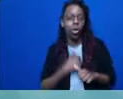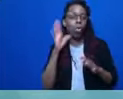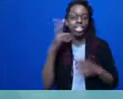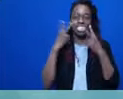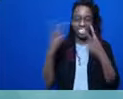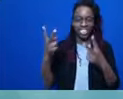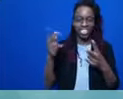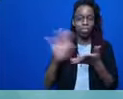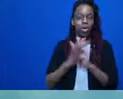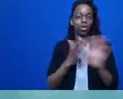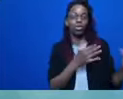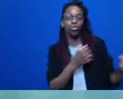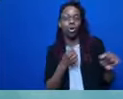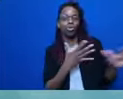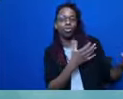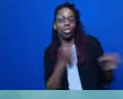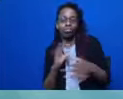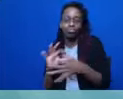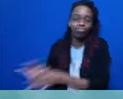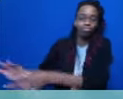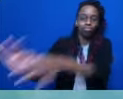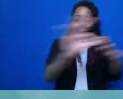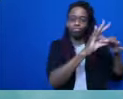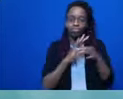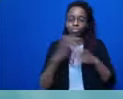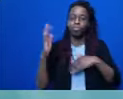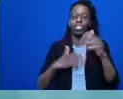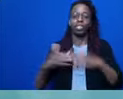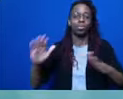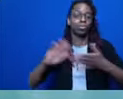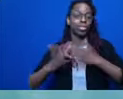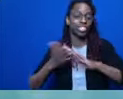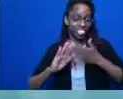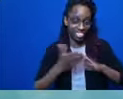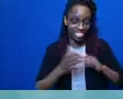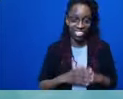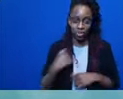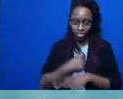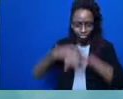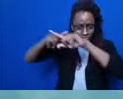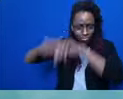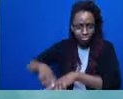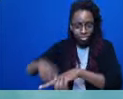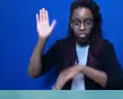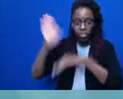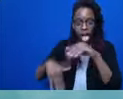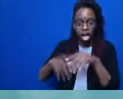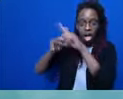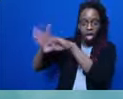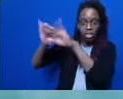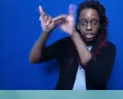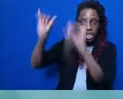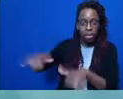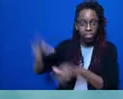that we can rely on rather than systems of violence. So being accountable to each other for our behavior